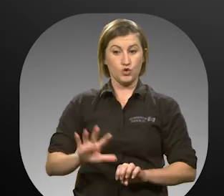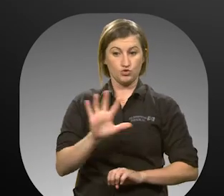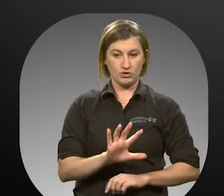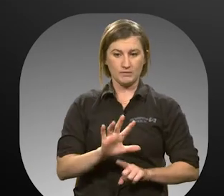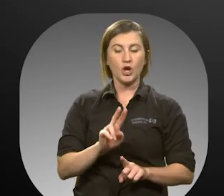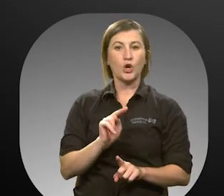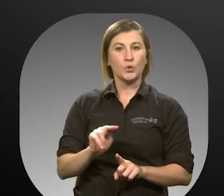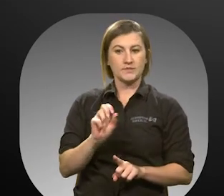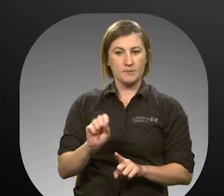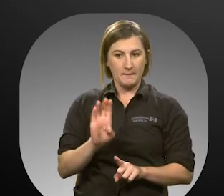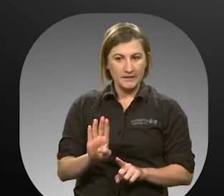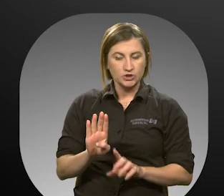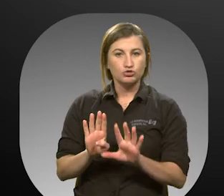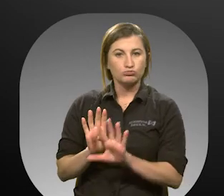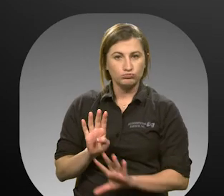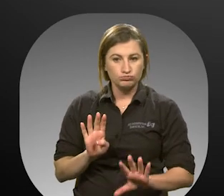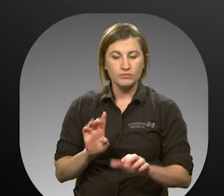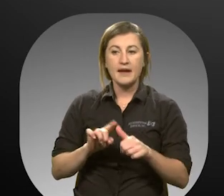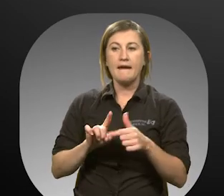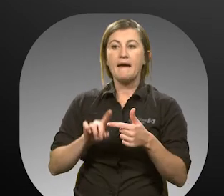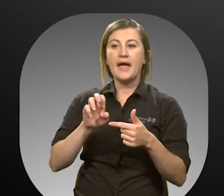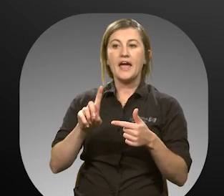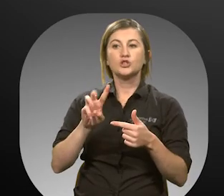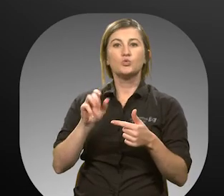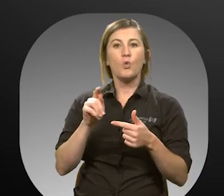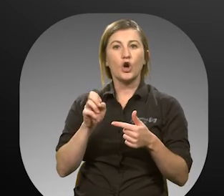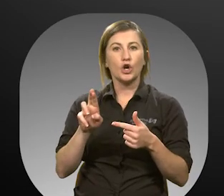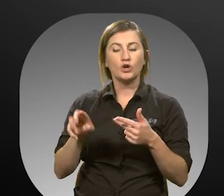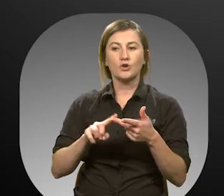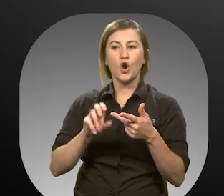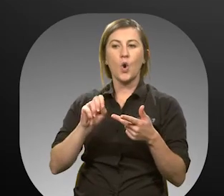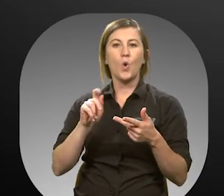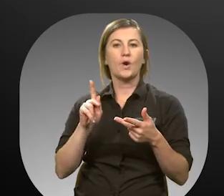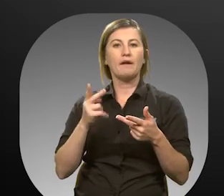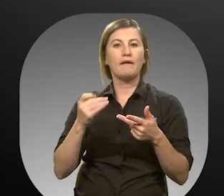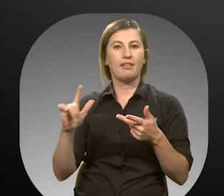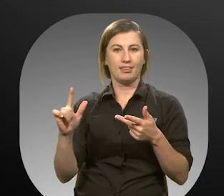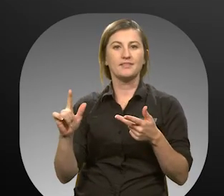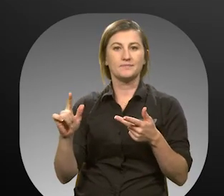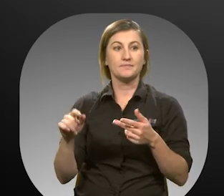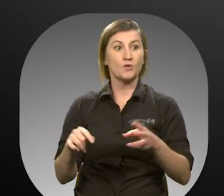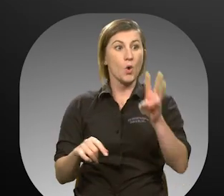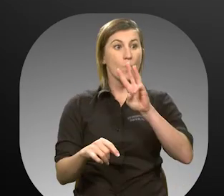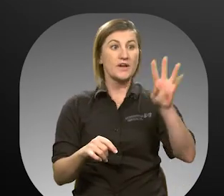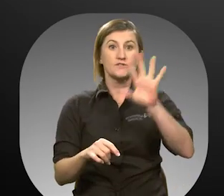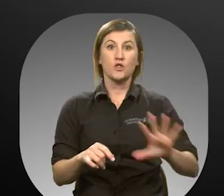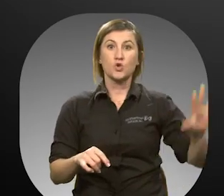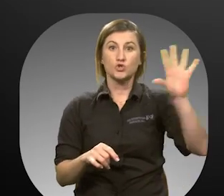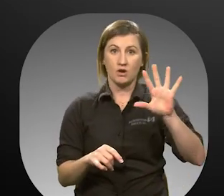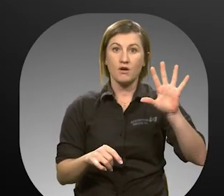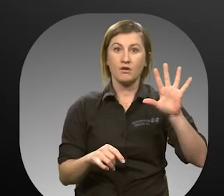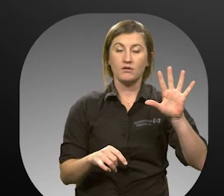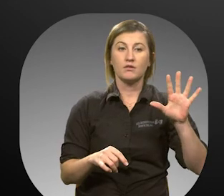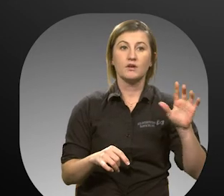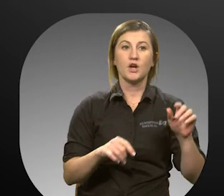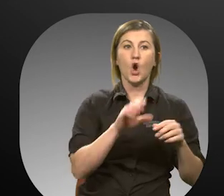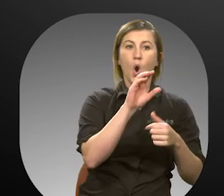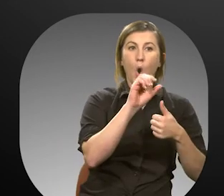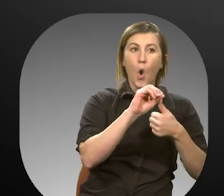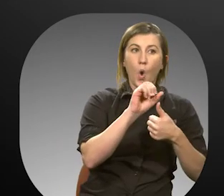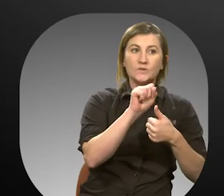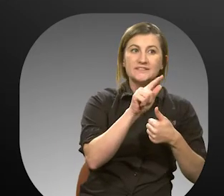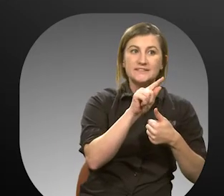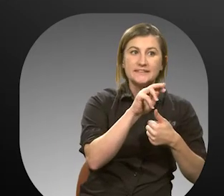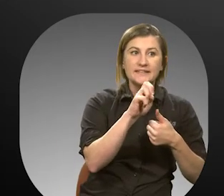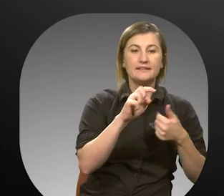New Smyrna Beach. Edgewater. And Oak Hill. West Volusia. Osteen.